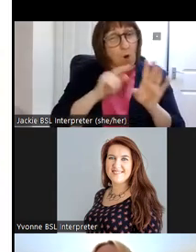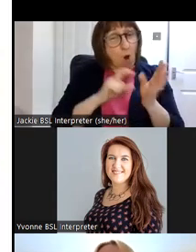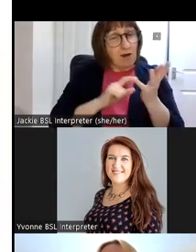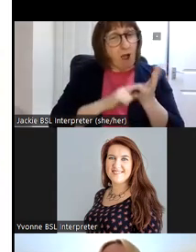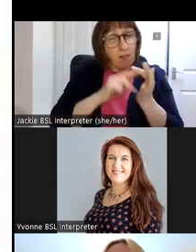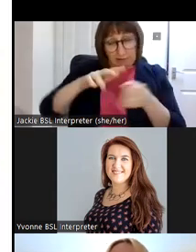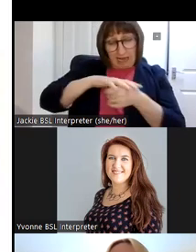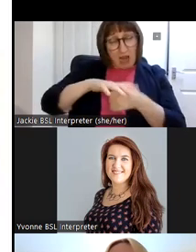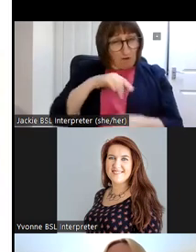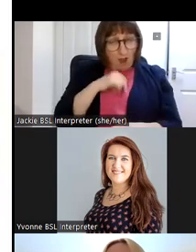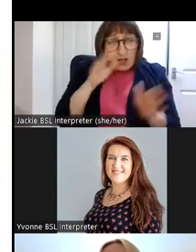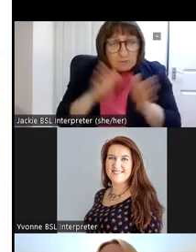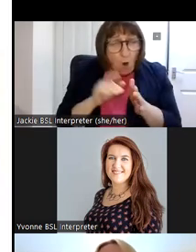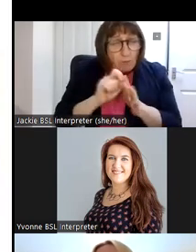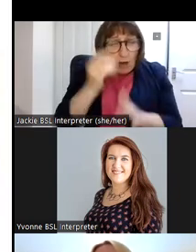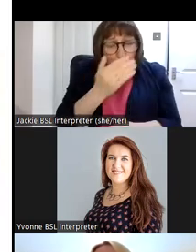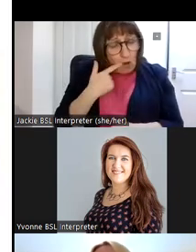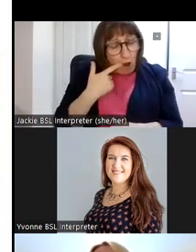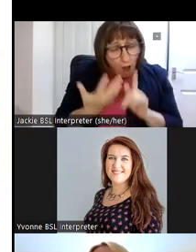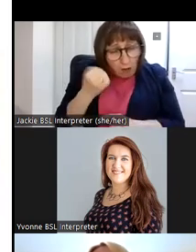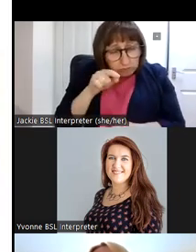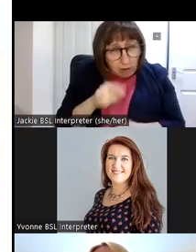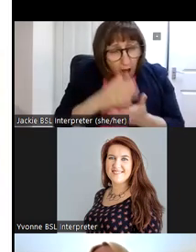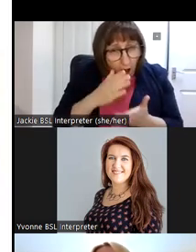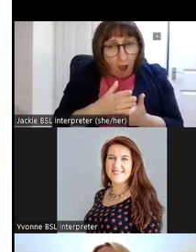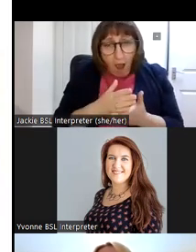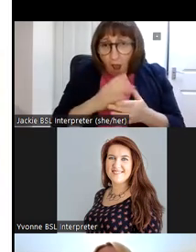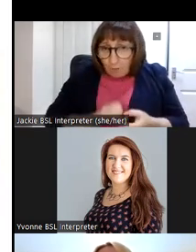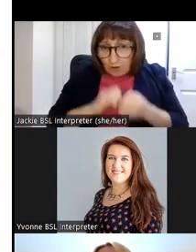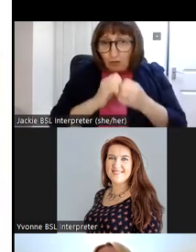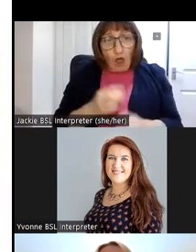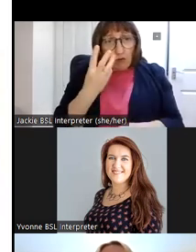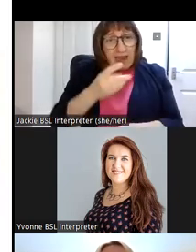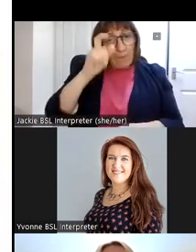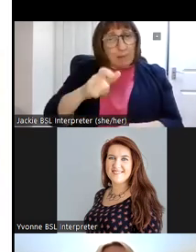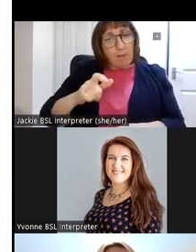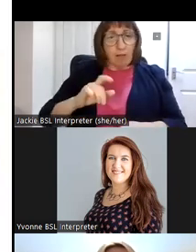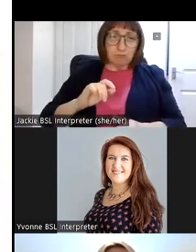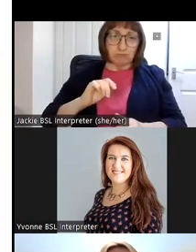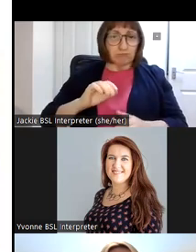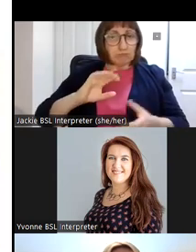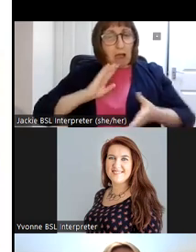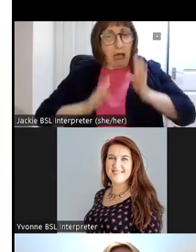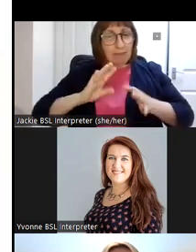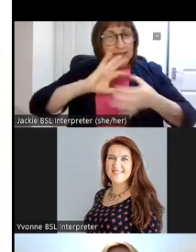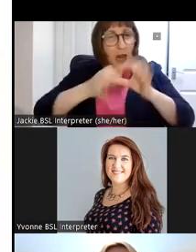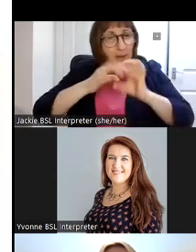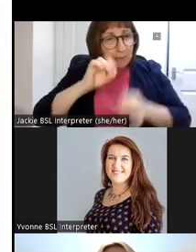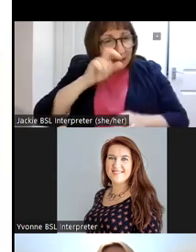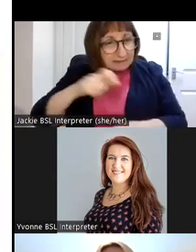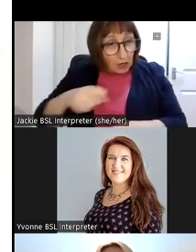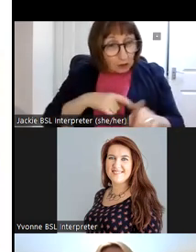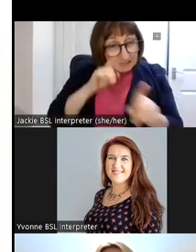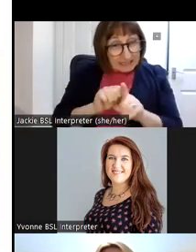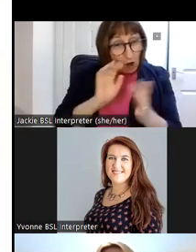school and we discovered recently it actually produced three olympians uh you can see our latest olympian there